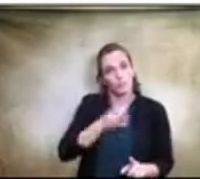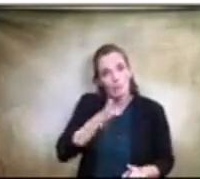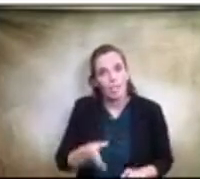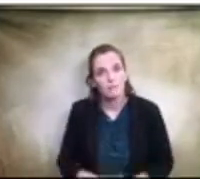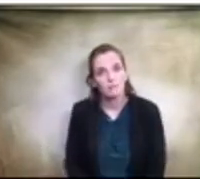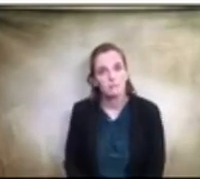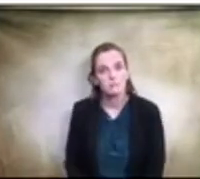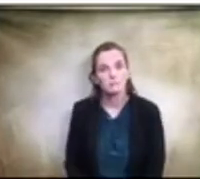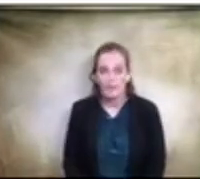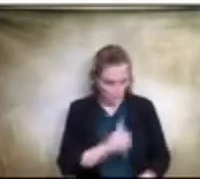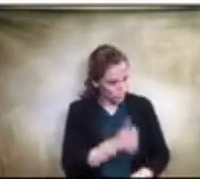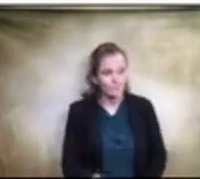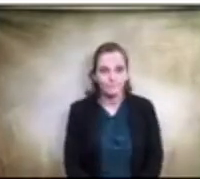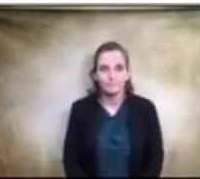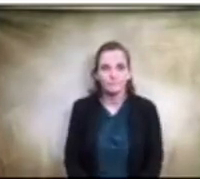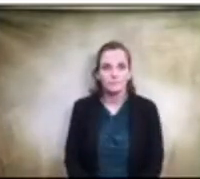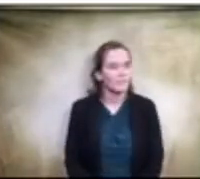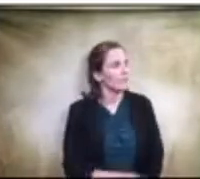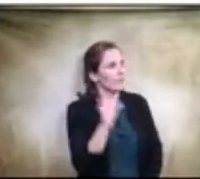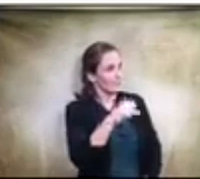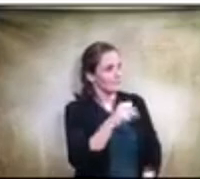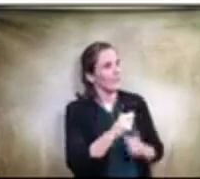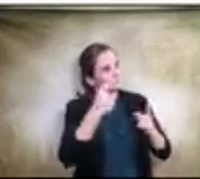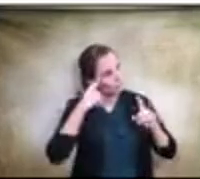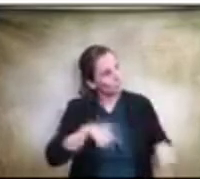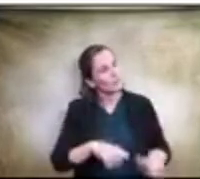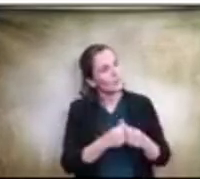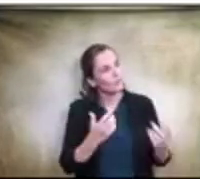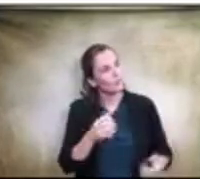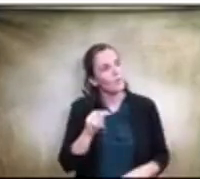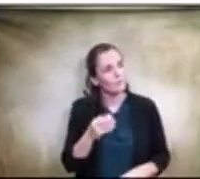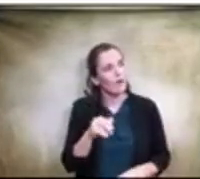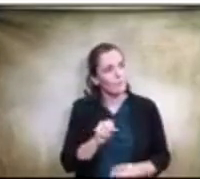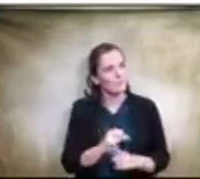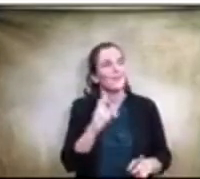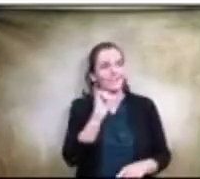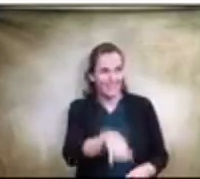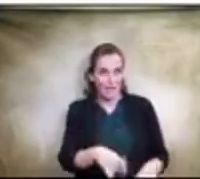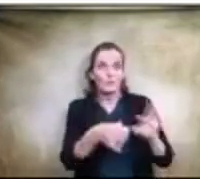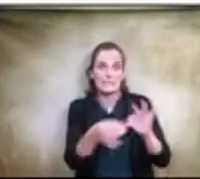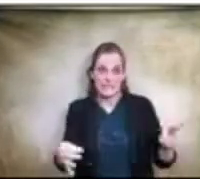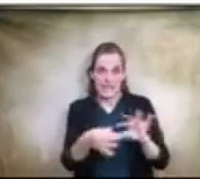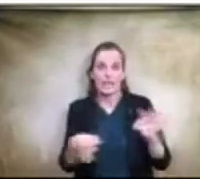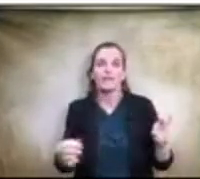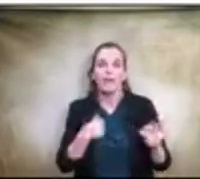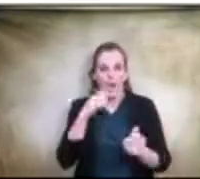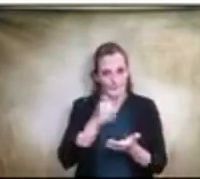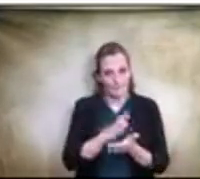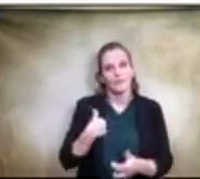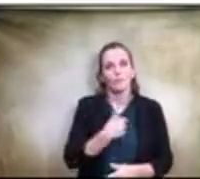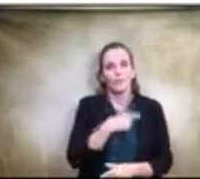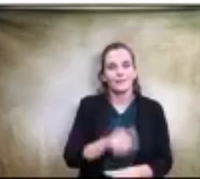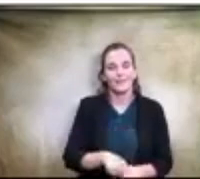Absolutely. Yes, absolutely. I agree with Ms. Thomas. That was something that was said. I believe that we need a bond oversight committee